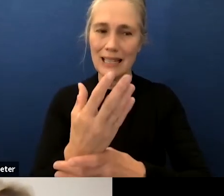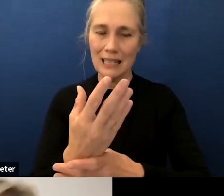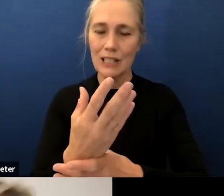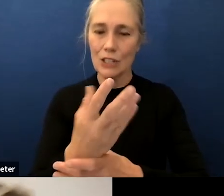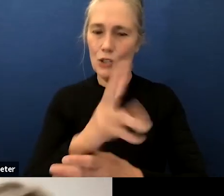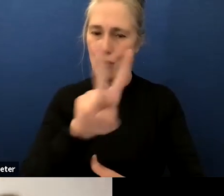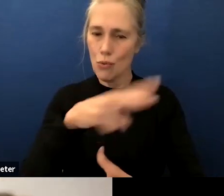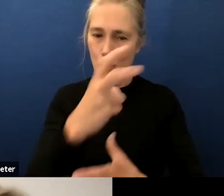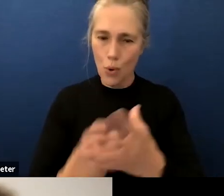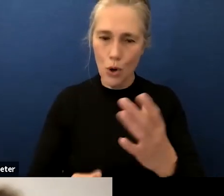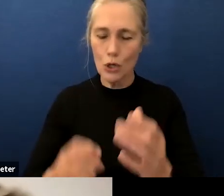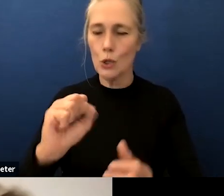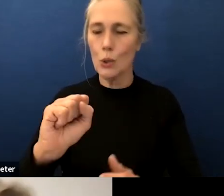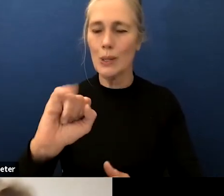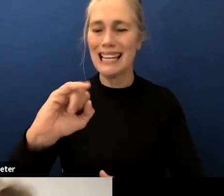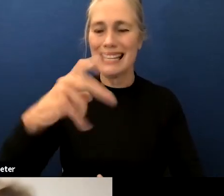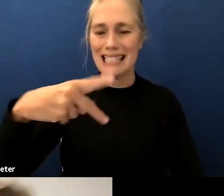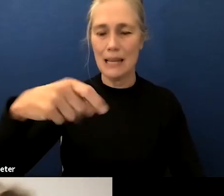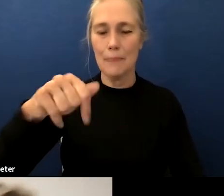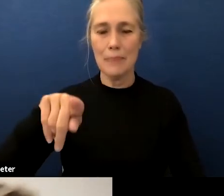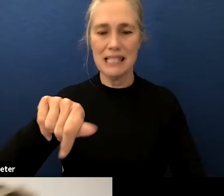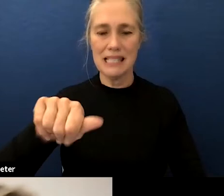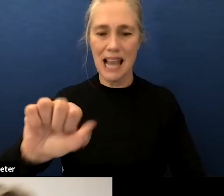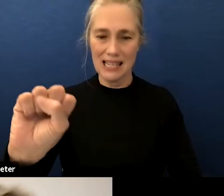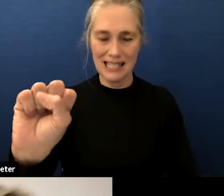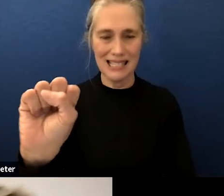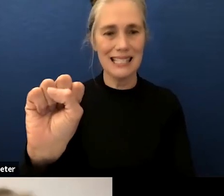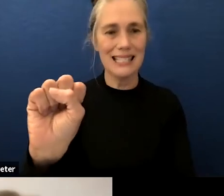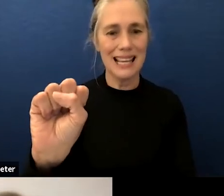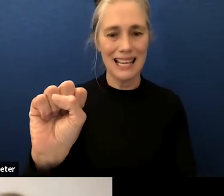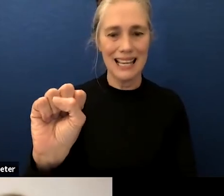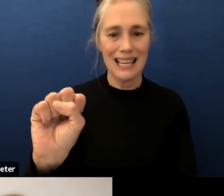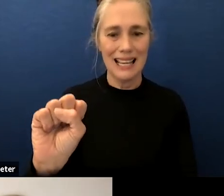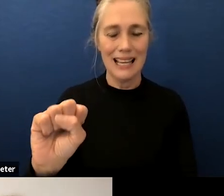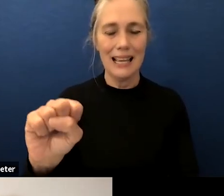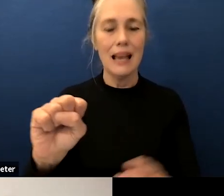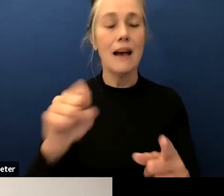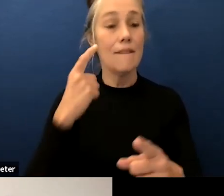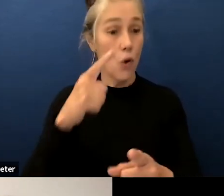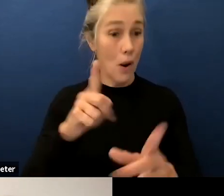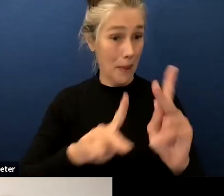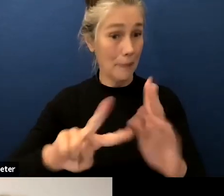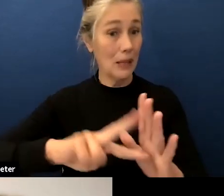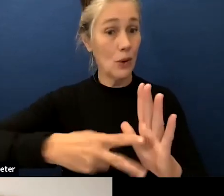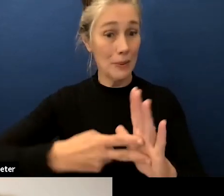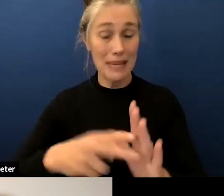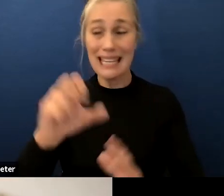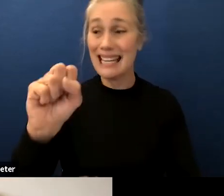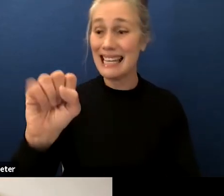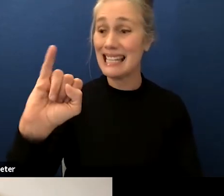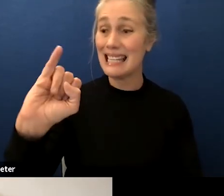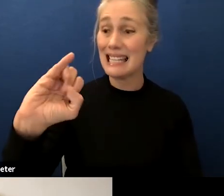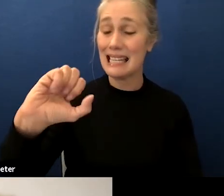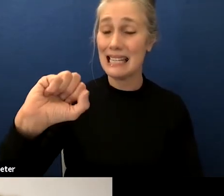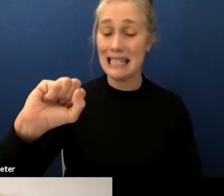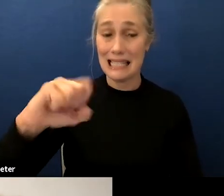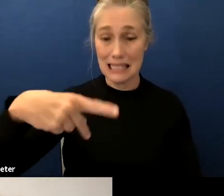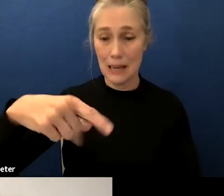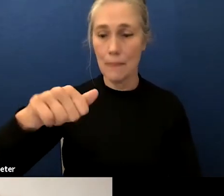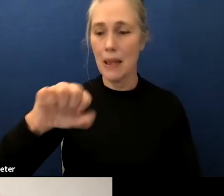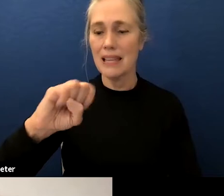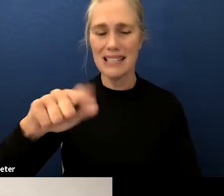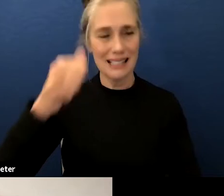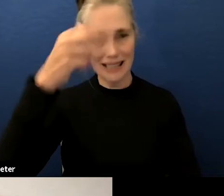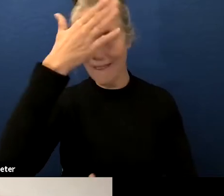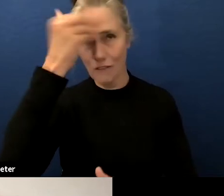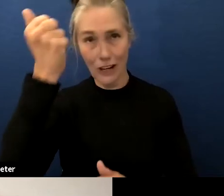these sipsas and i think we should say the acronym out uh mr vents if you don't mind uh for the public but because i'm i'm not remembering it right this moment uh